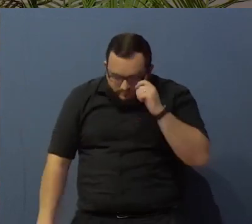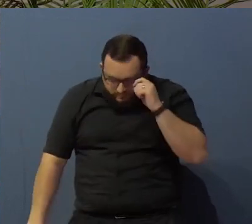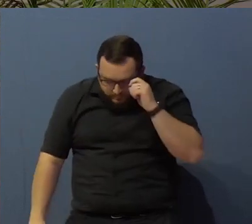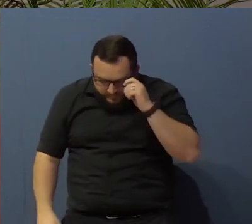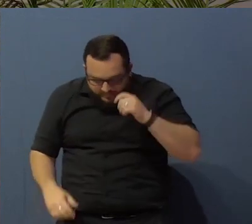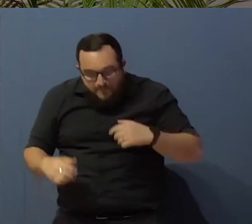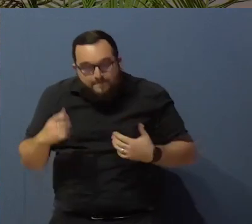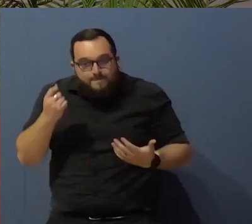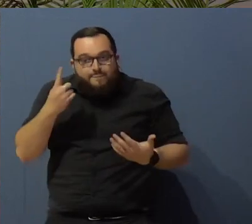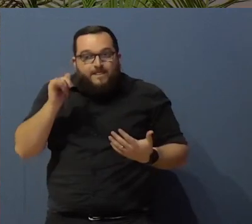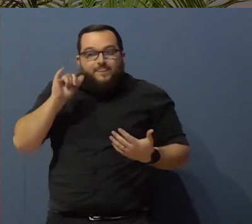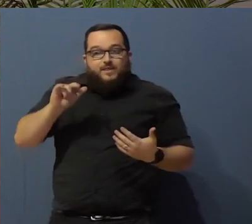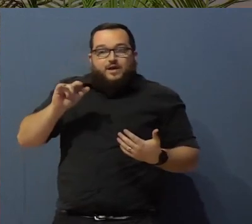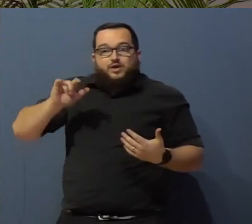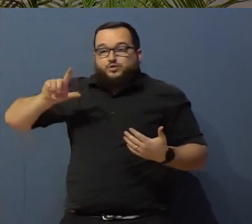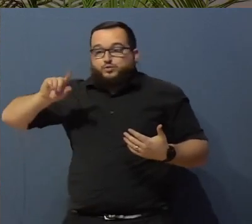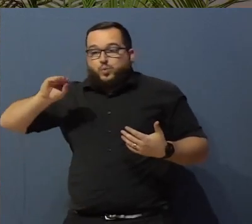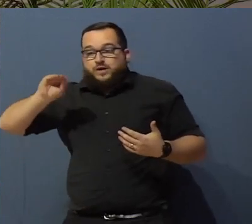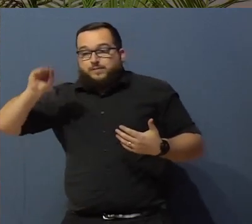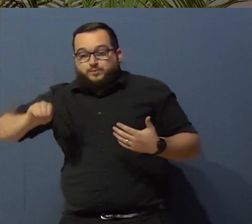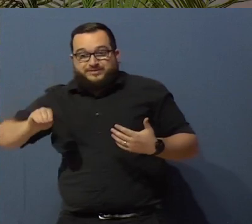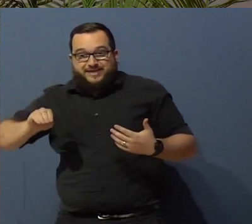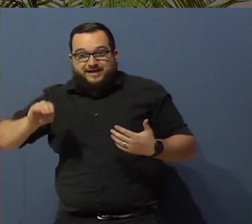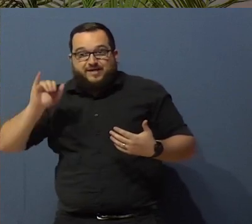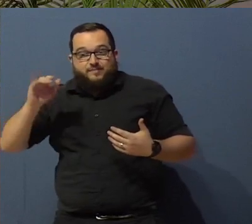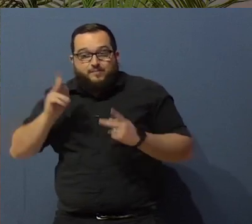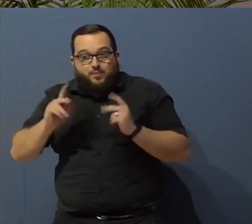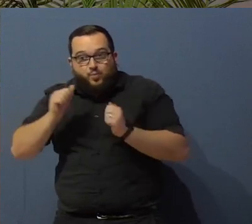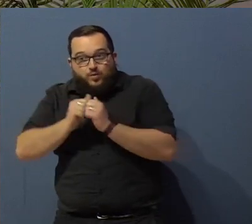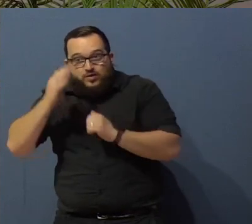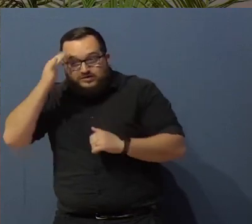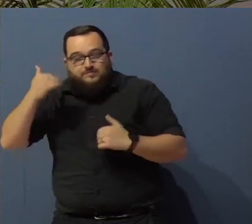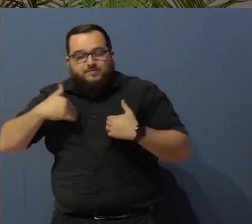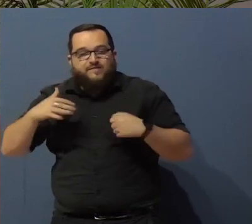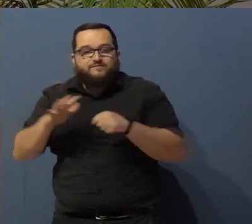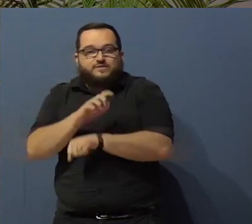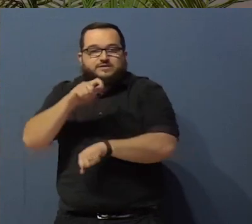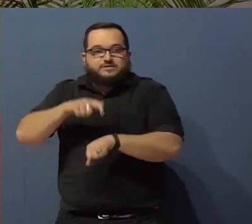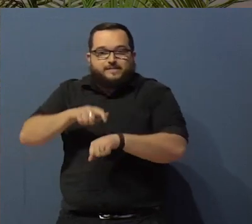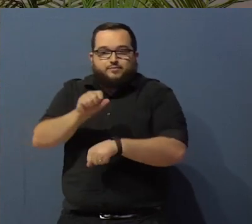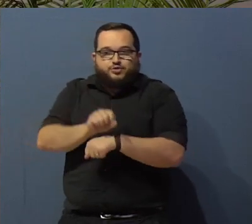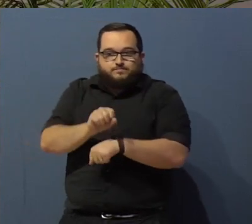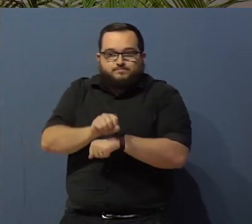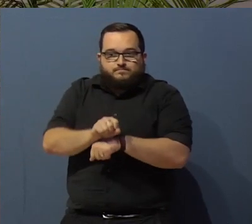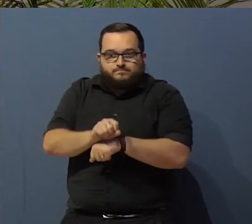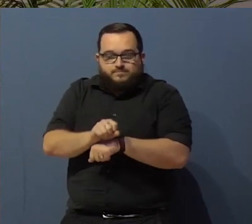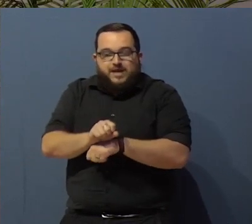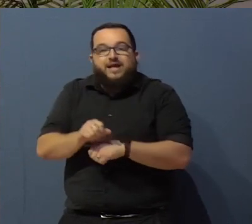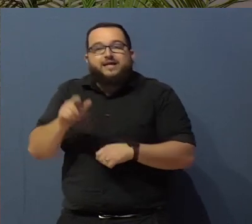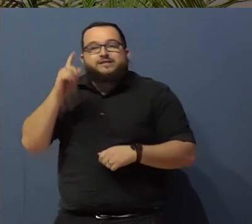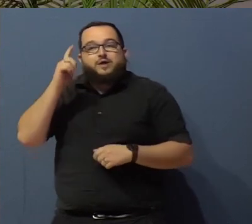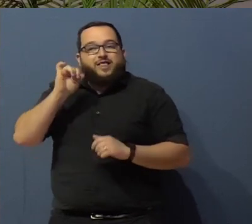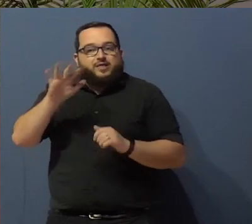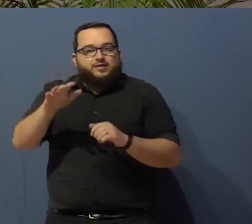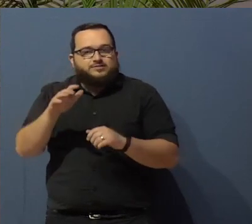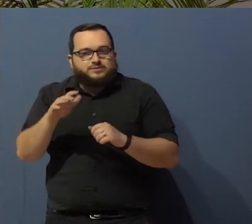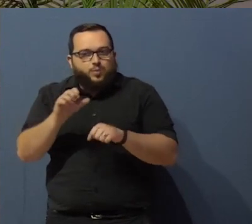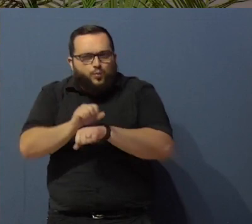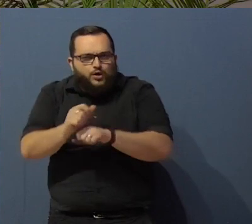And only 20% have a full-time job. Employment requires skills, personal connections,